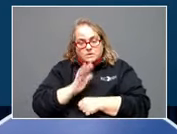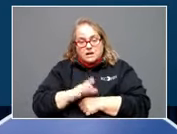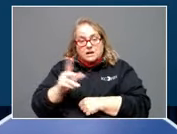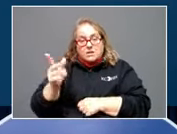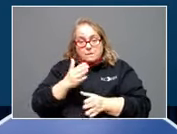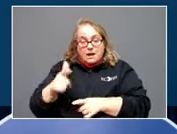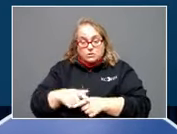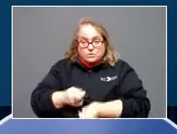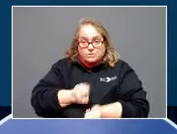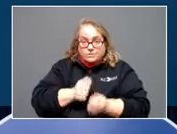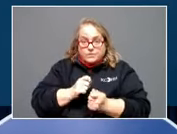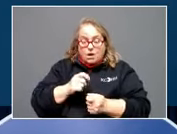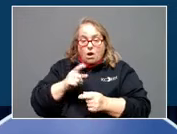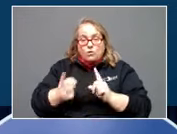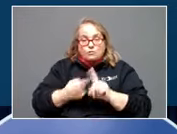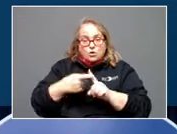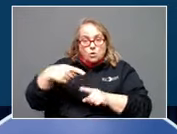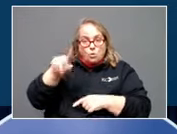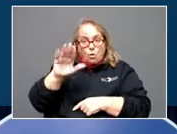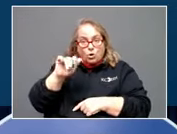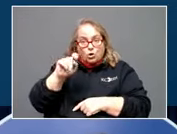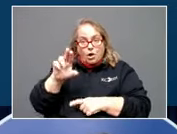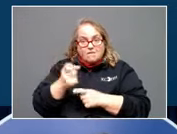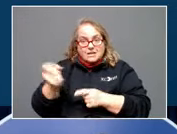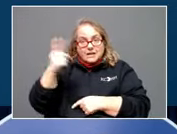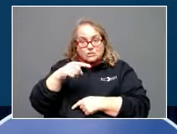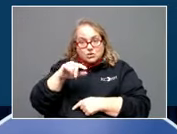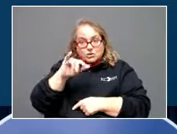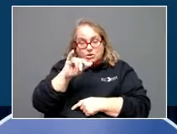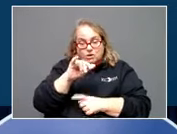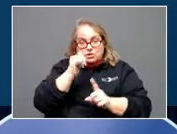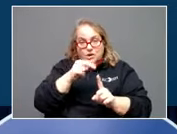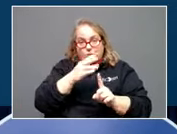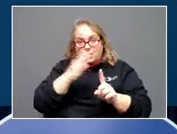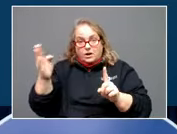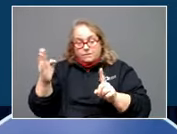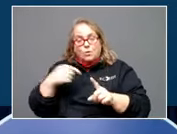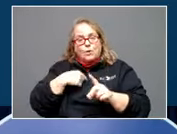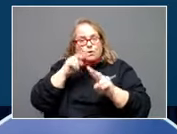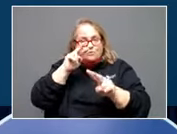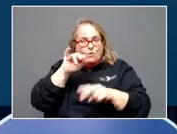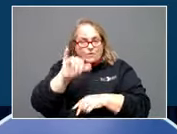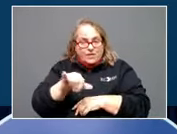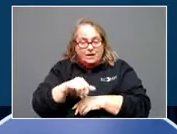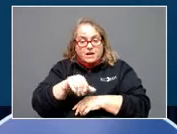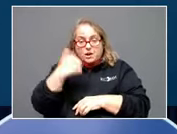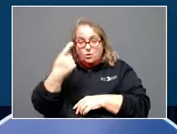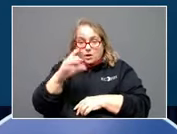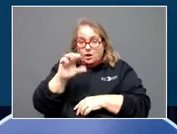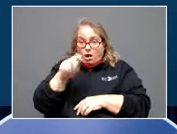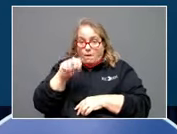in the first quarter of next year, and we look forward to it. Another one, Commonwealth Rolled Products